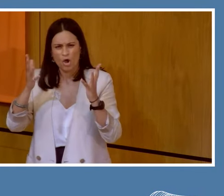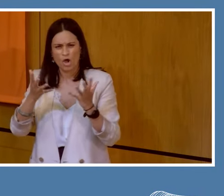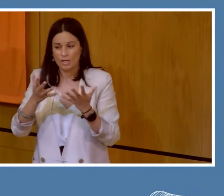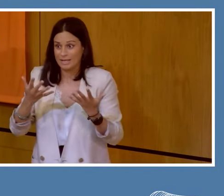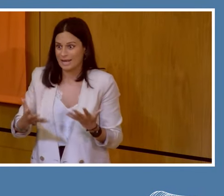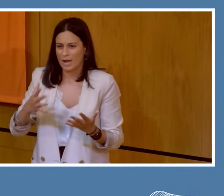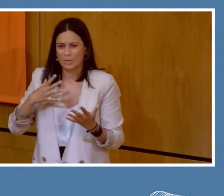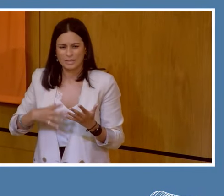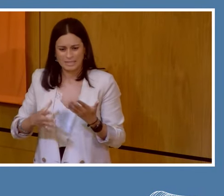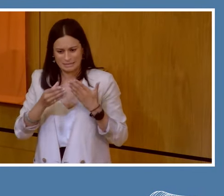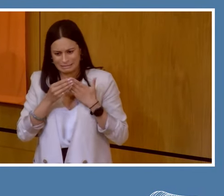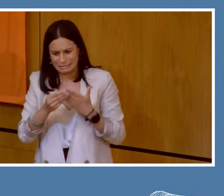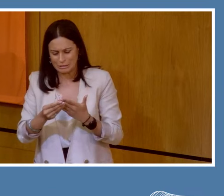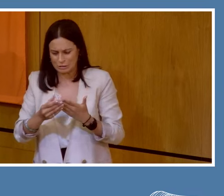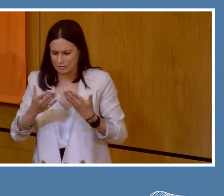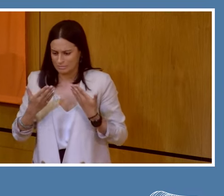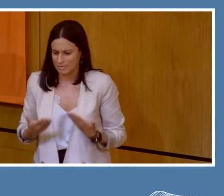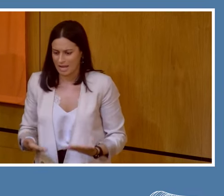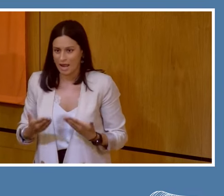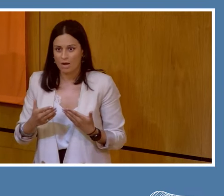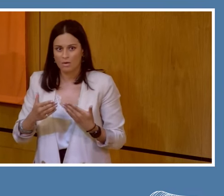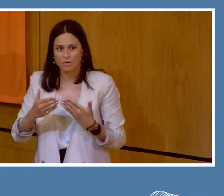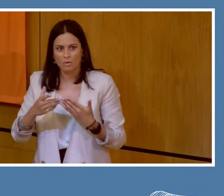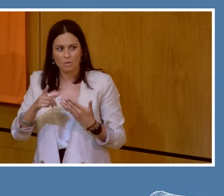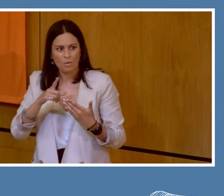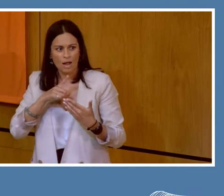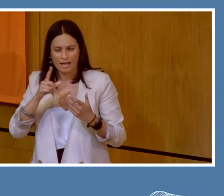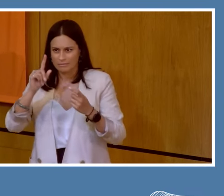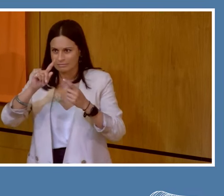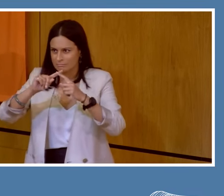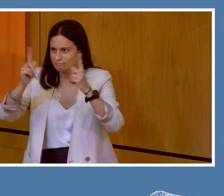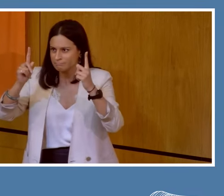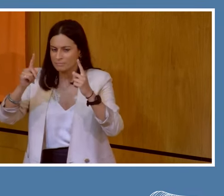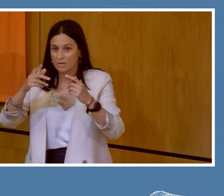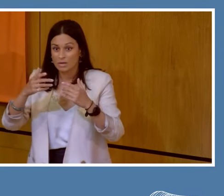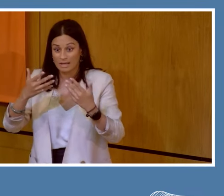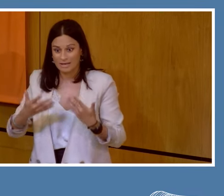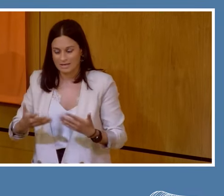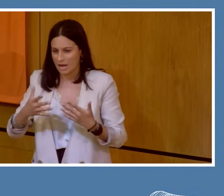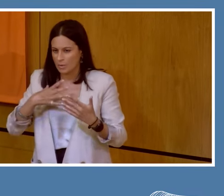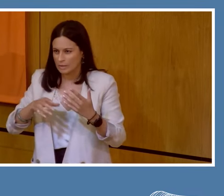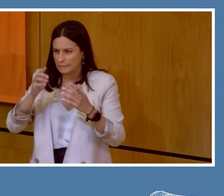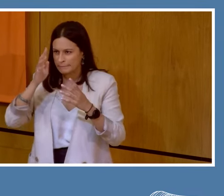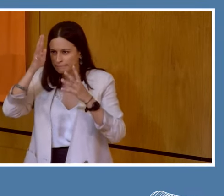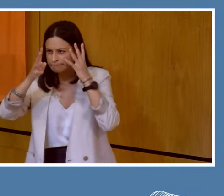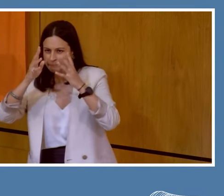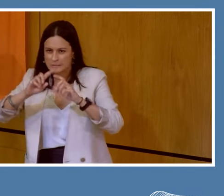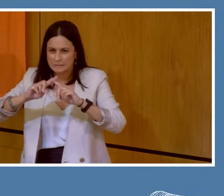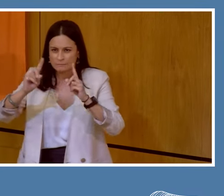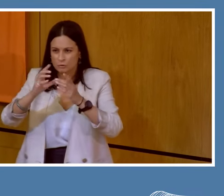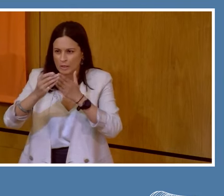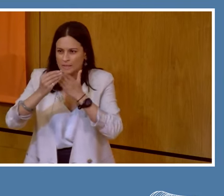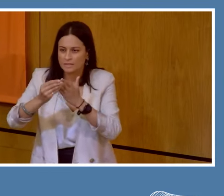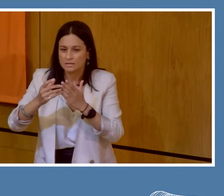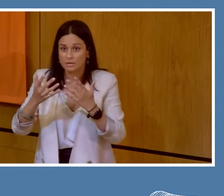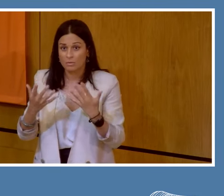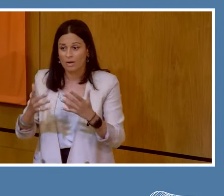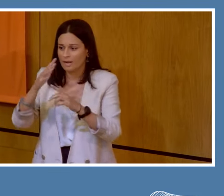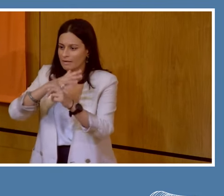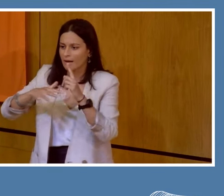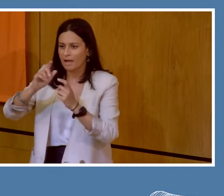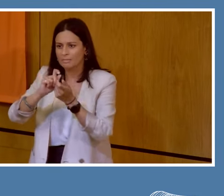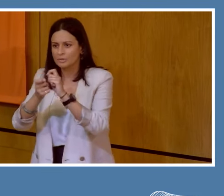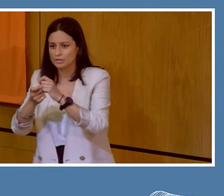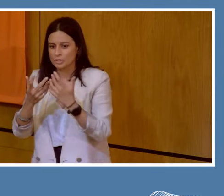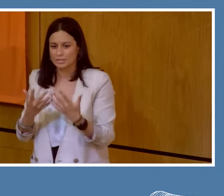needed leadership and thinking of a different kind more than it does today. The climate crisis is evident